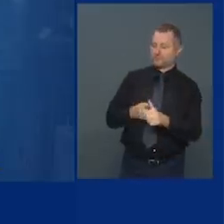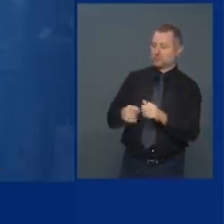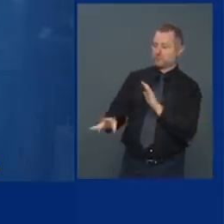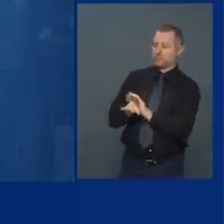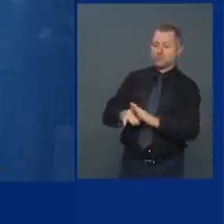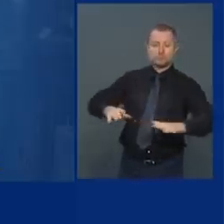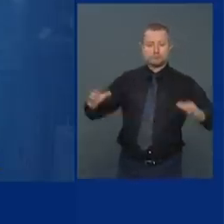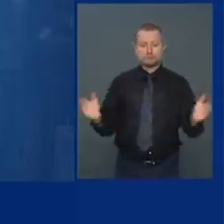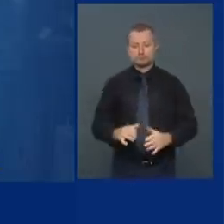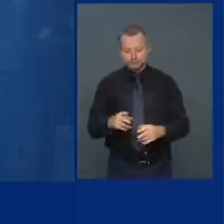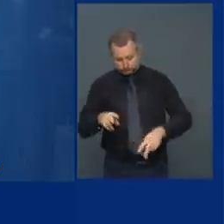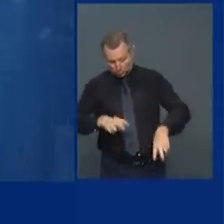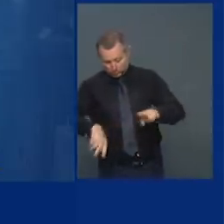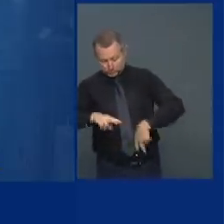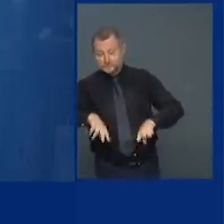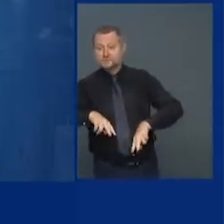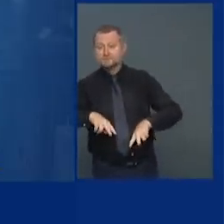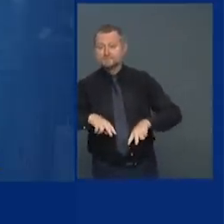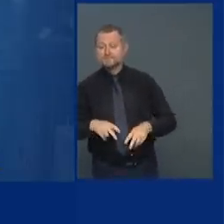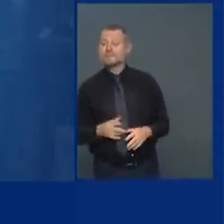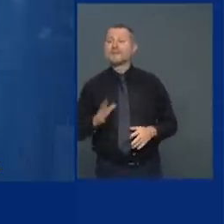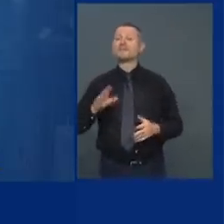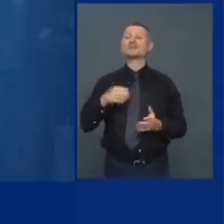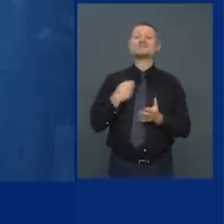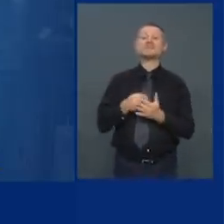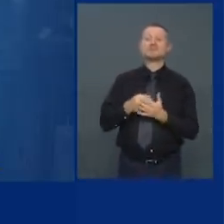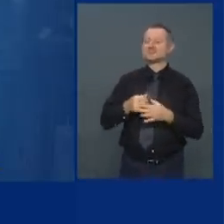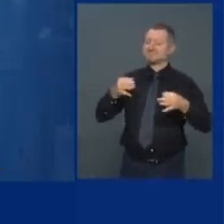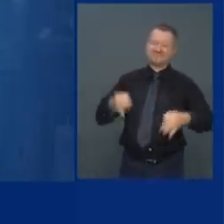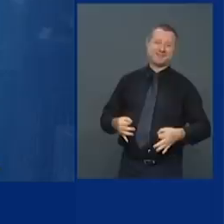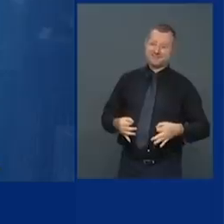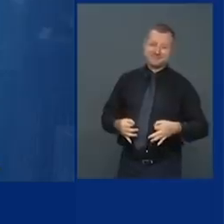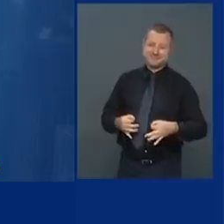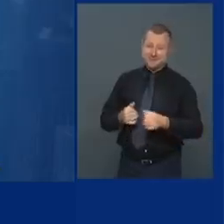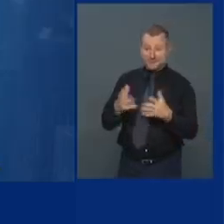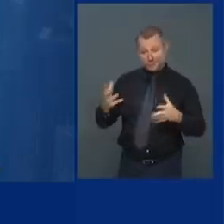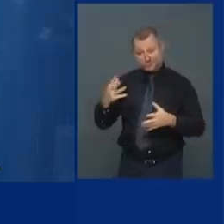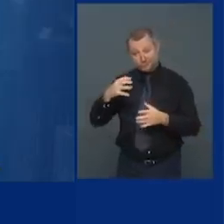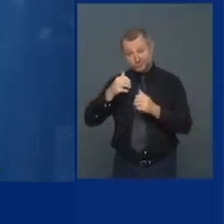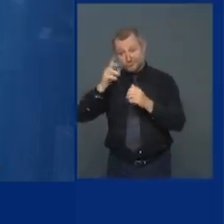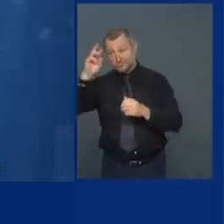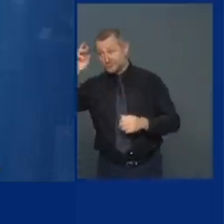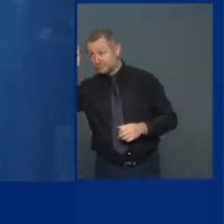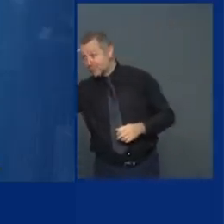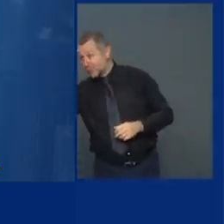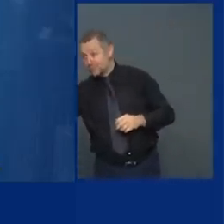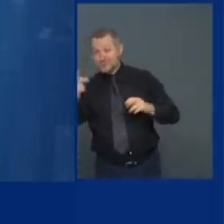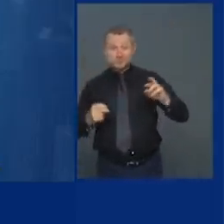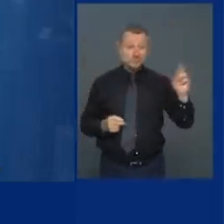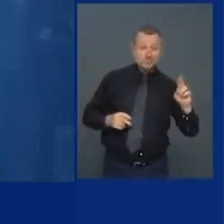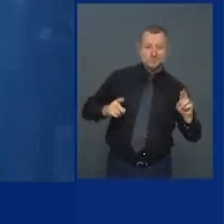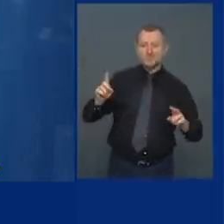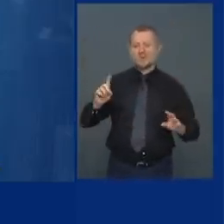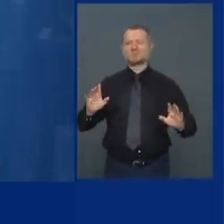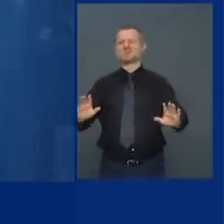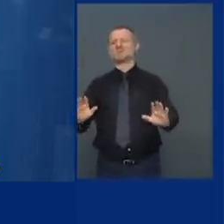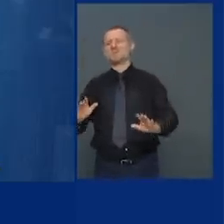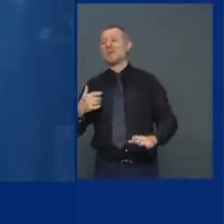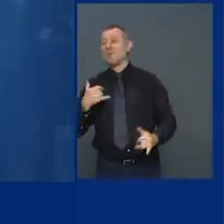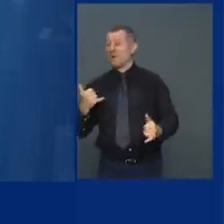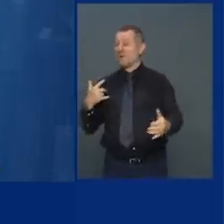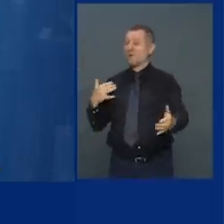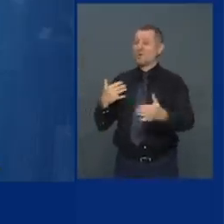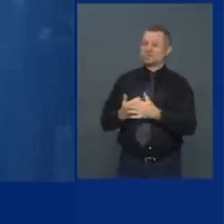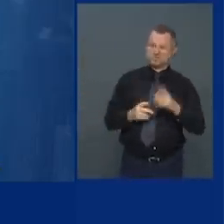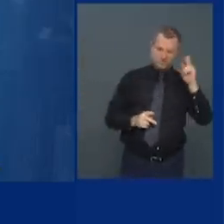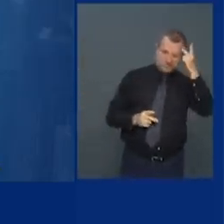decisions couldn't be political which is the political process now makes these budget decisions right I'm going to give